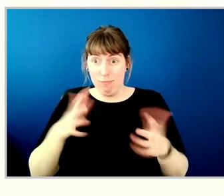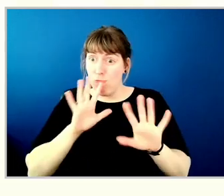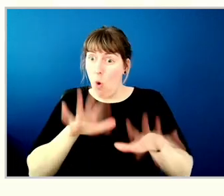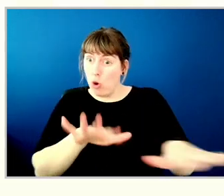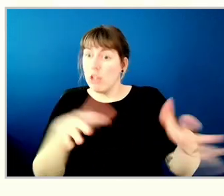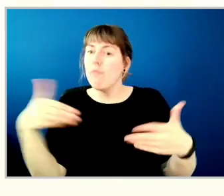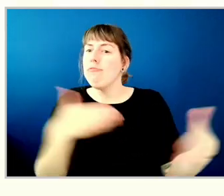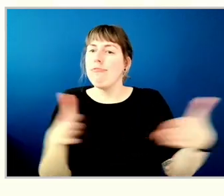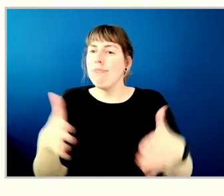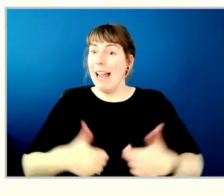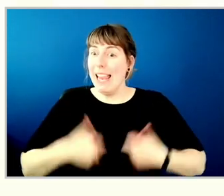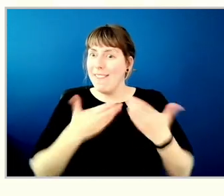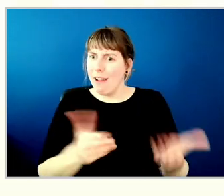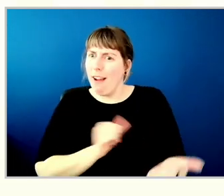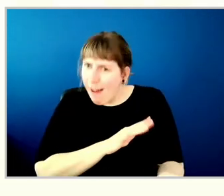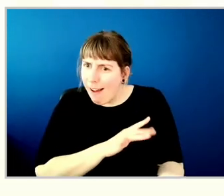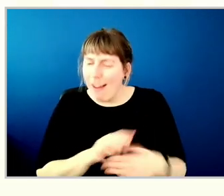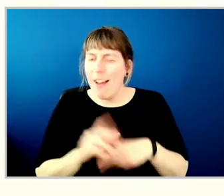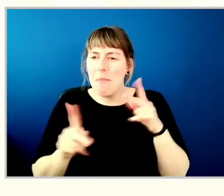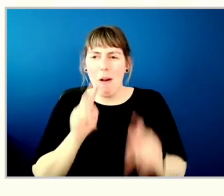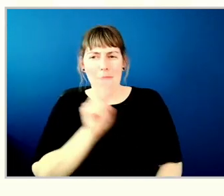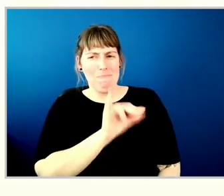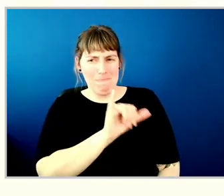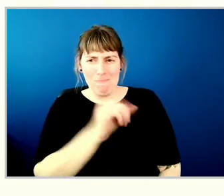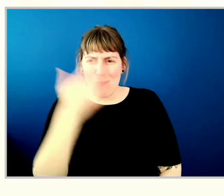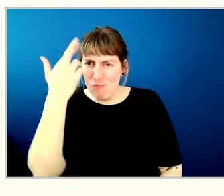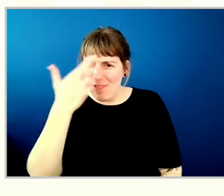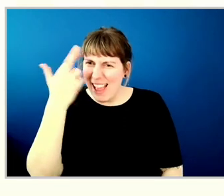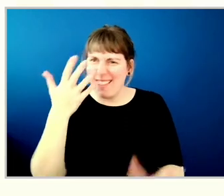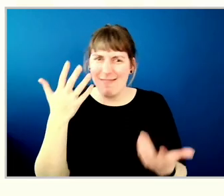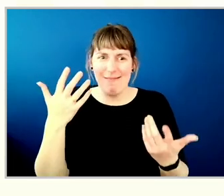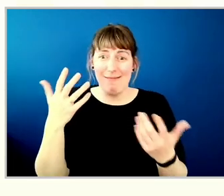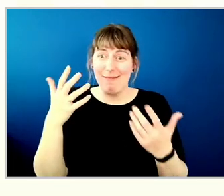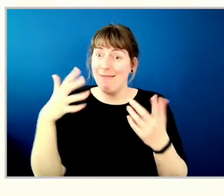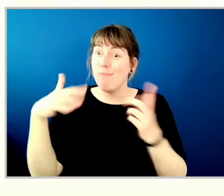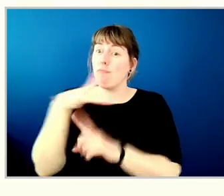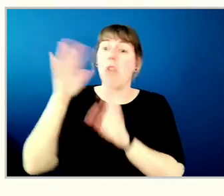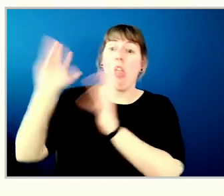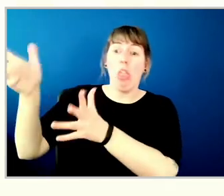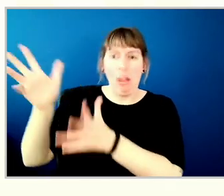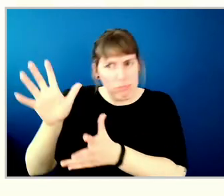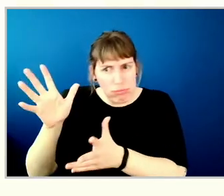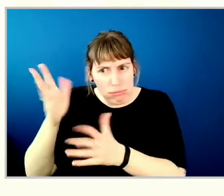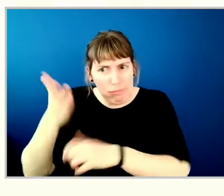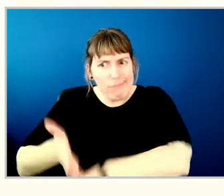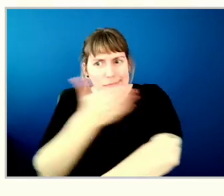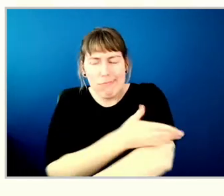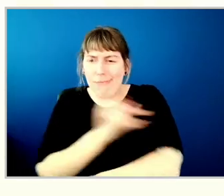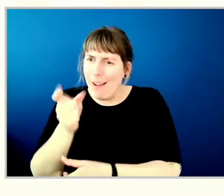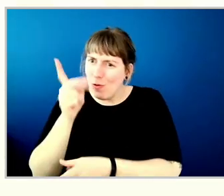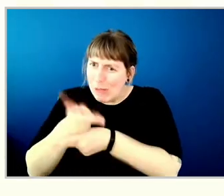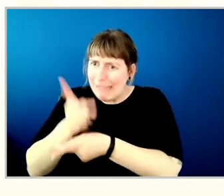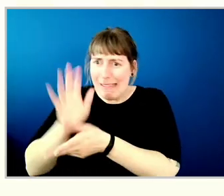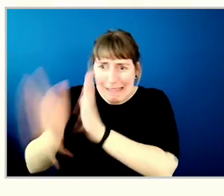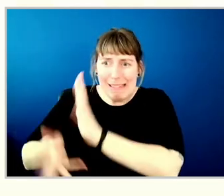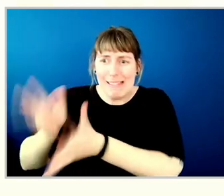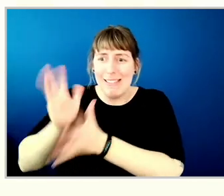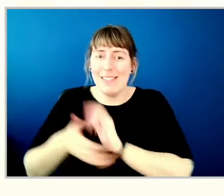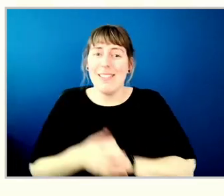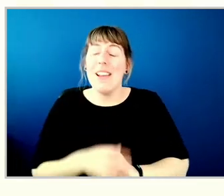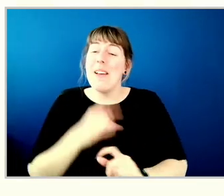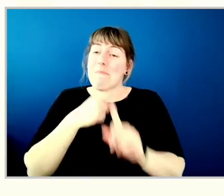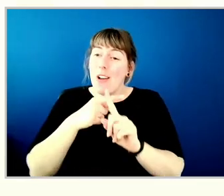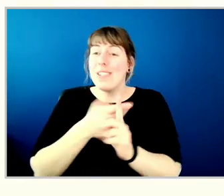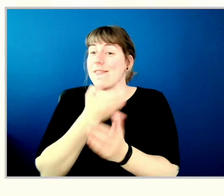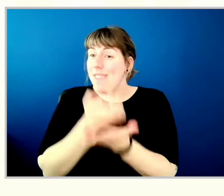are finally realizing we've got to do more to save the climate and to improve our environment seaweed can have a positive economic